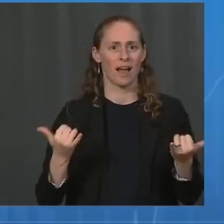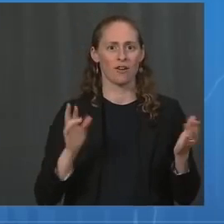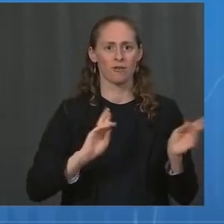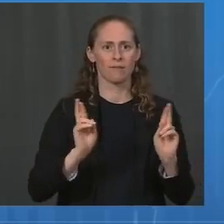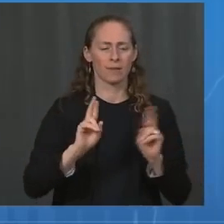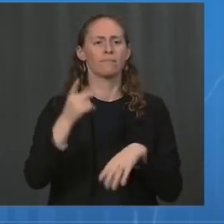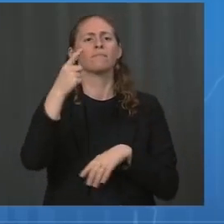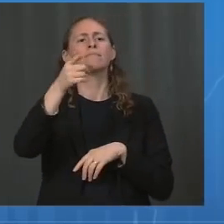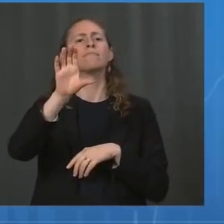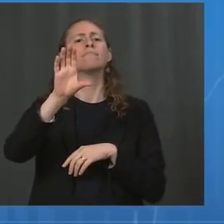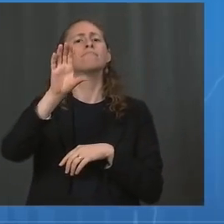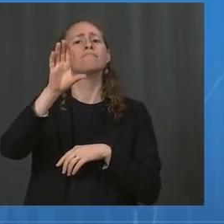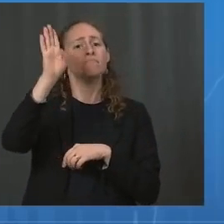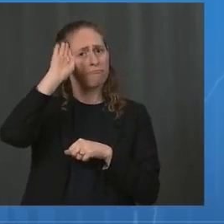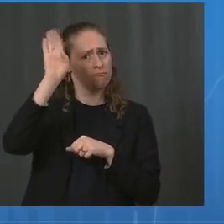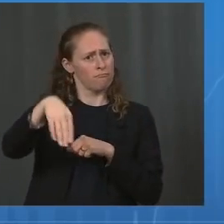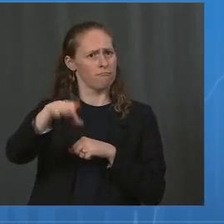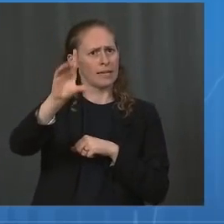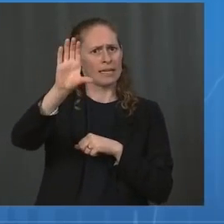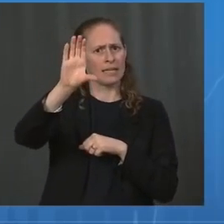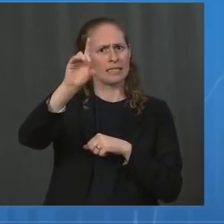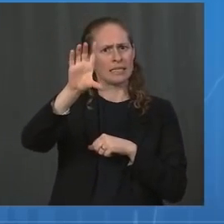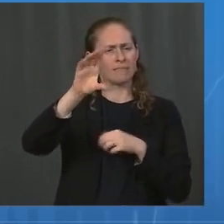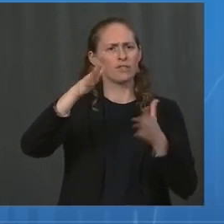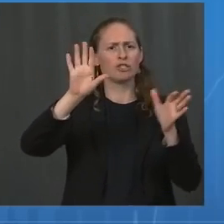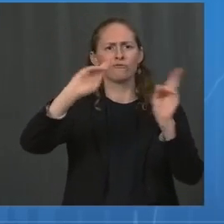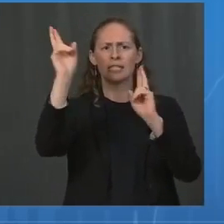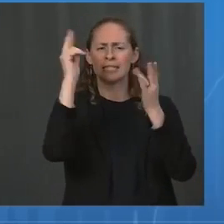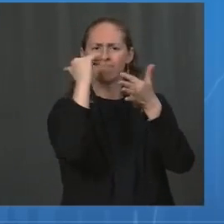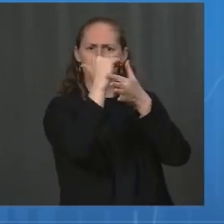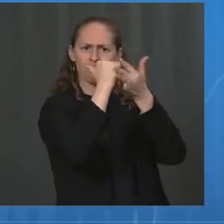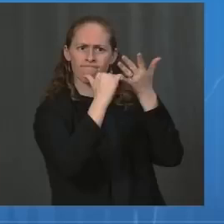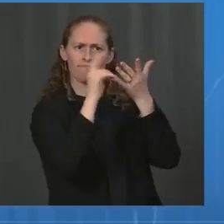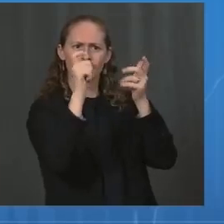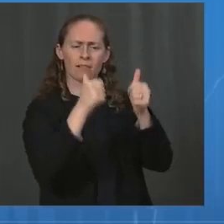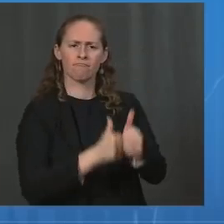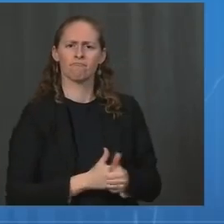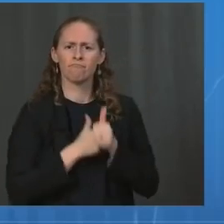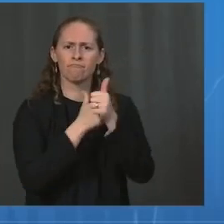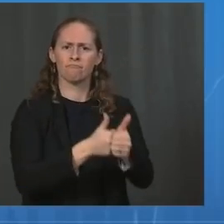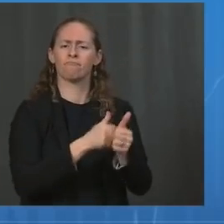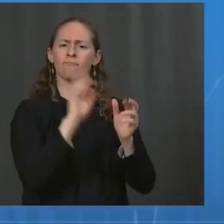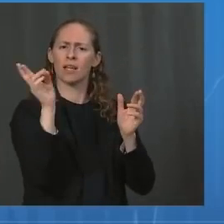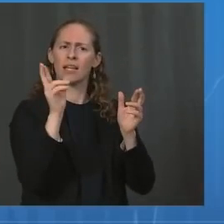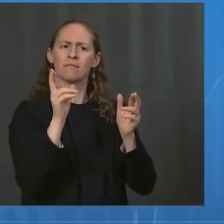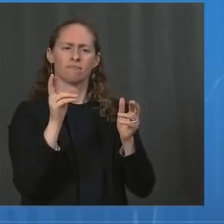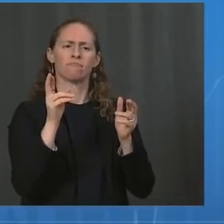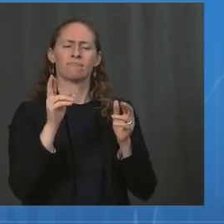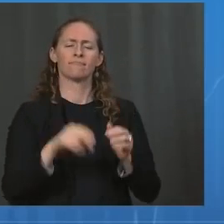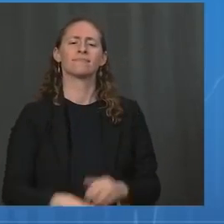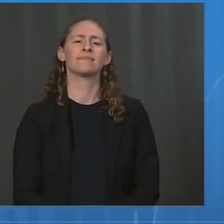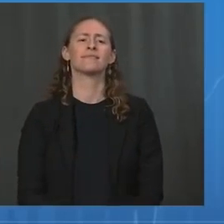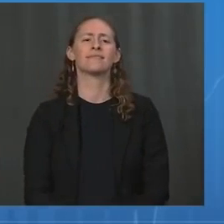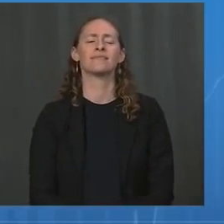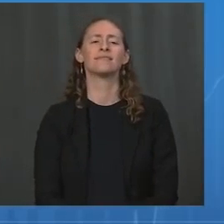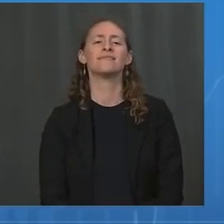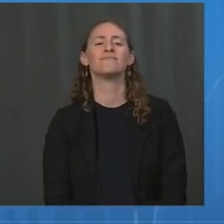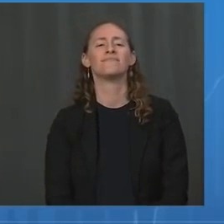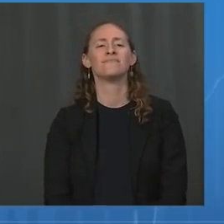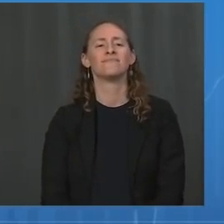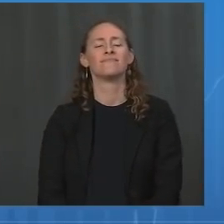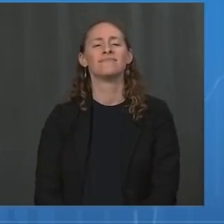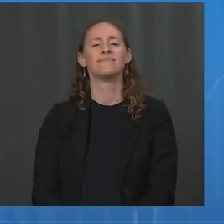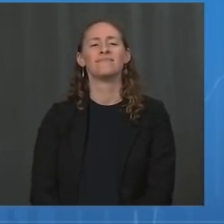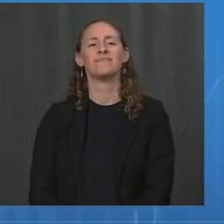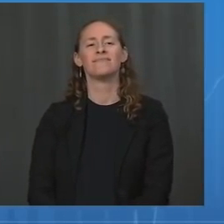to promote our children's safety in the classroom. Let me reiterate what they are. Most importantly, CDC recommends